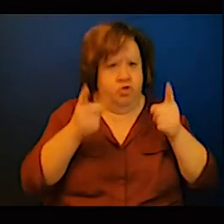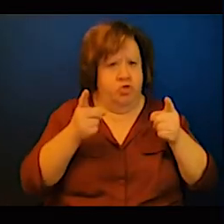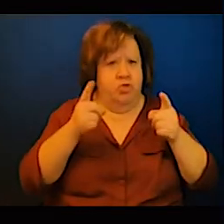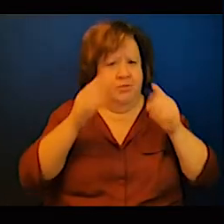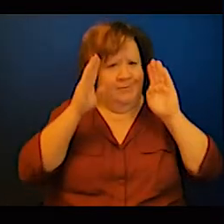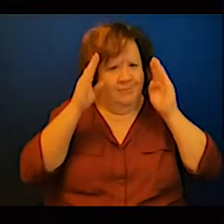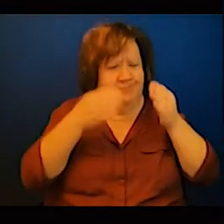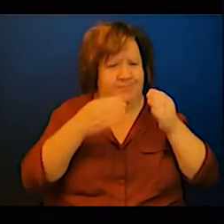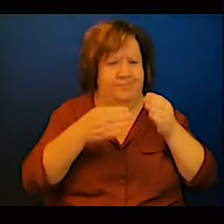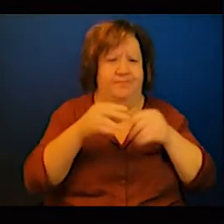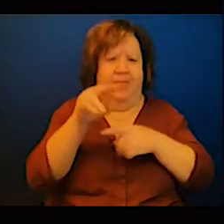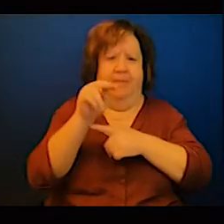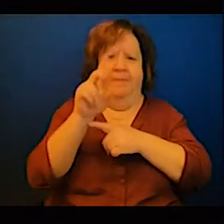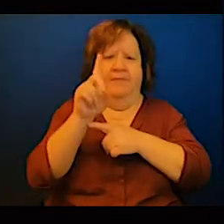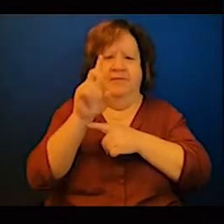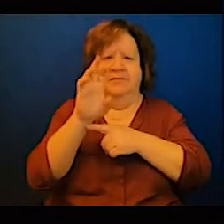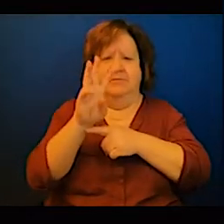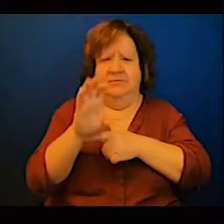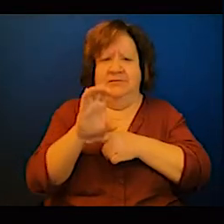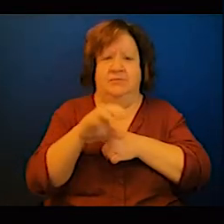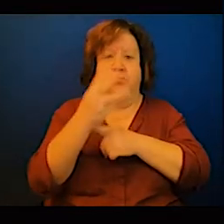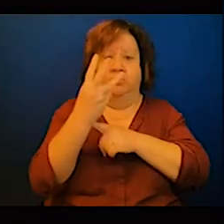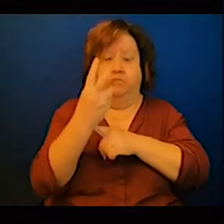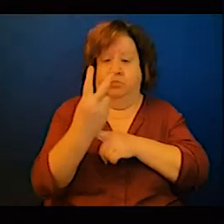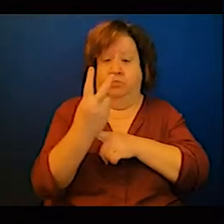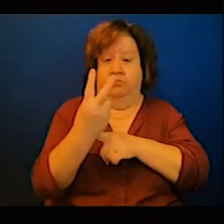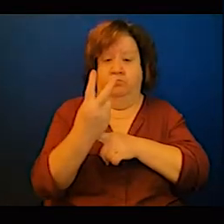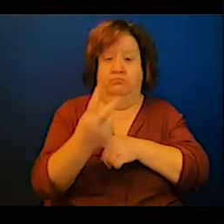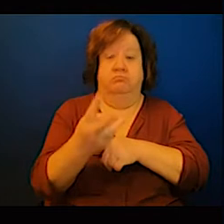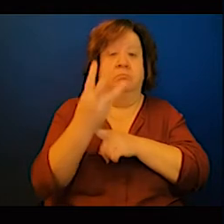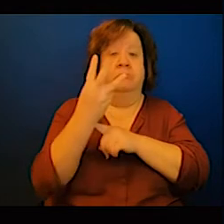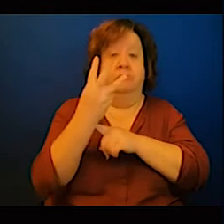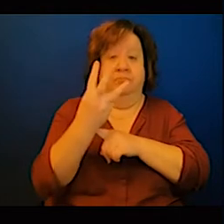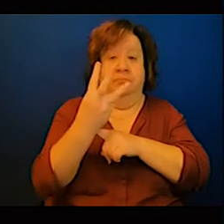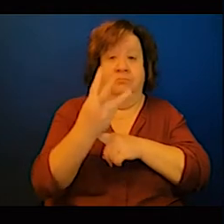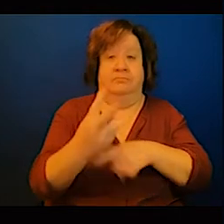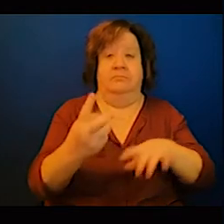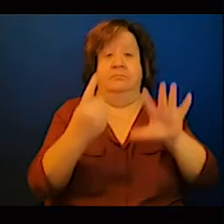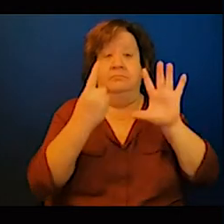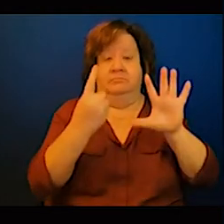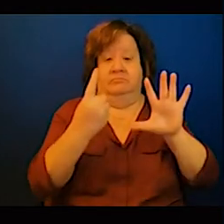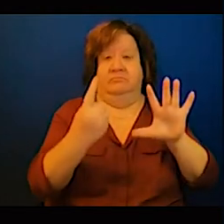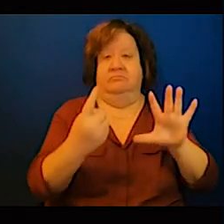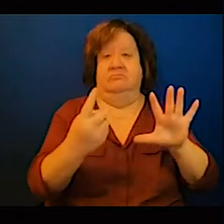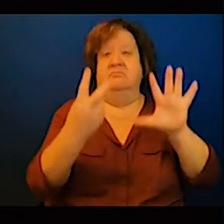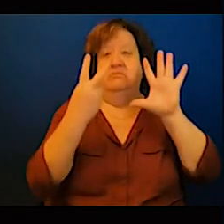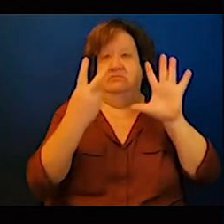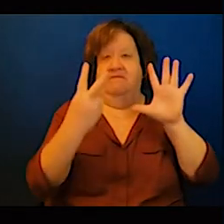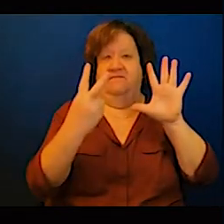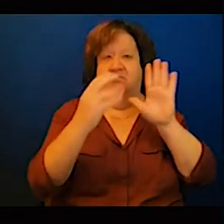responses to re-realizing the NDC targets.